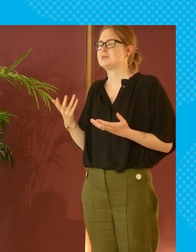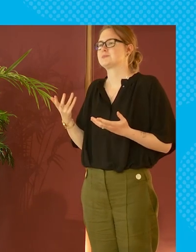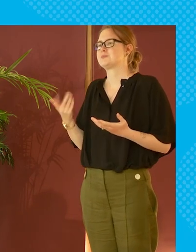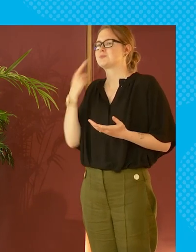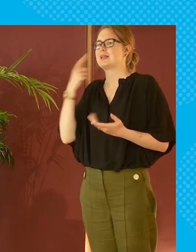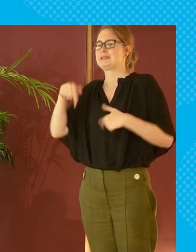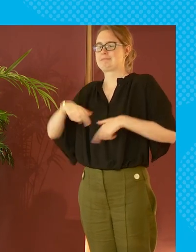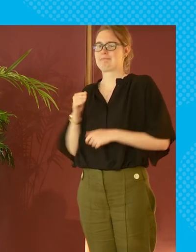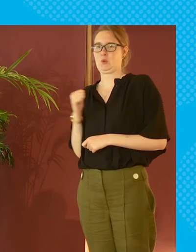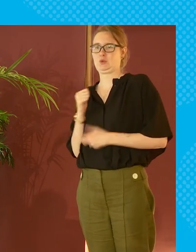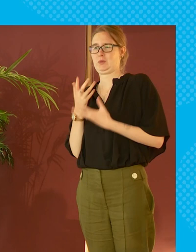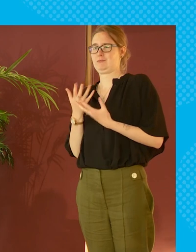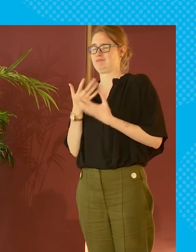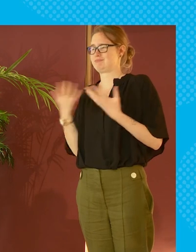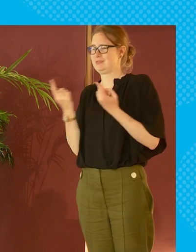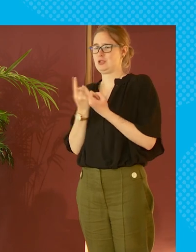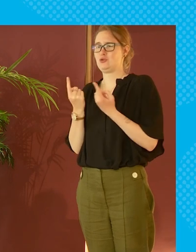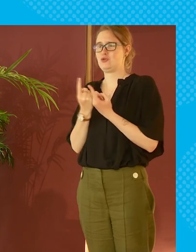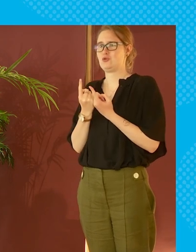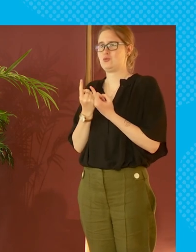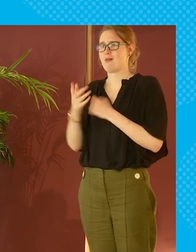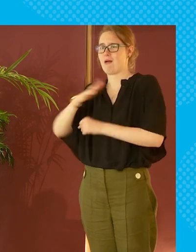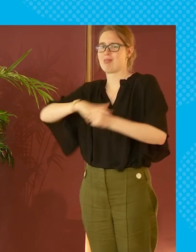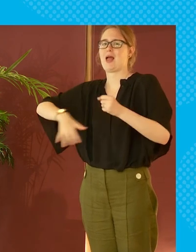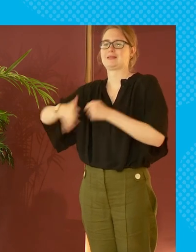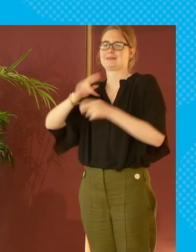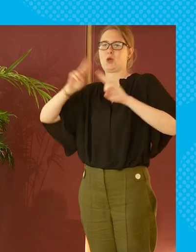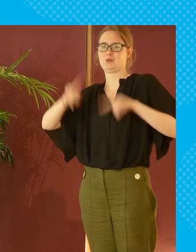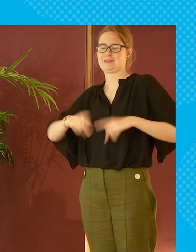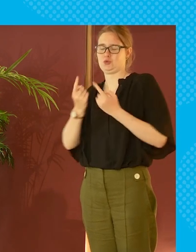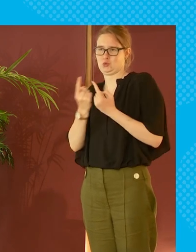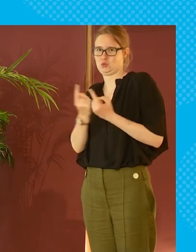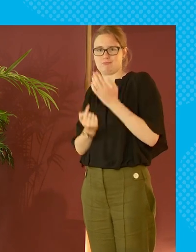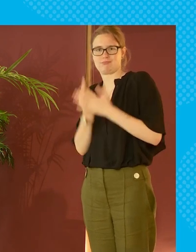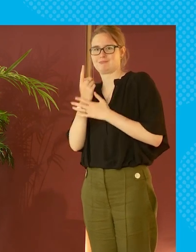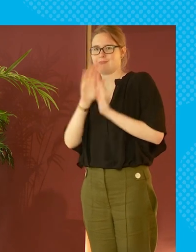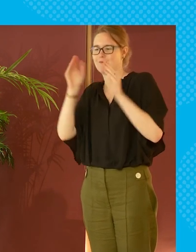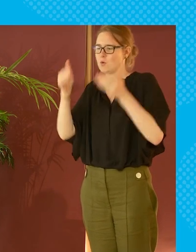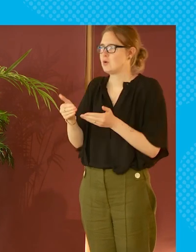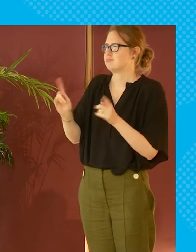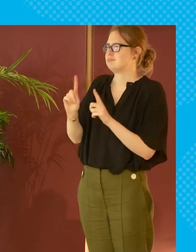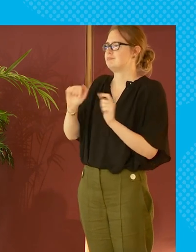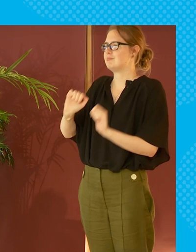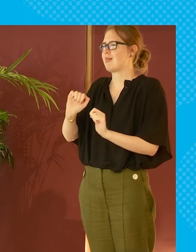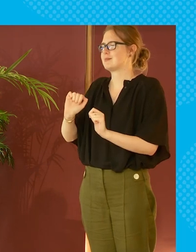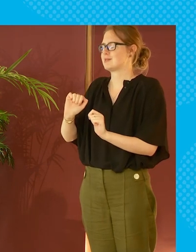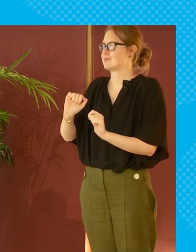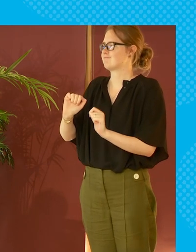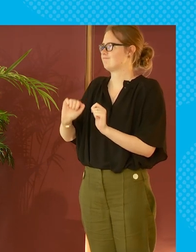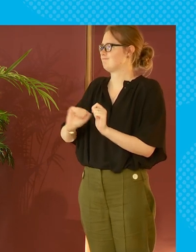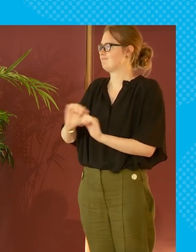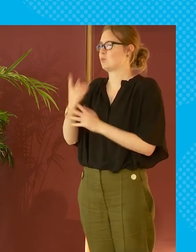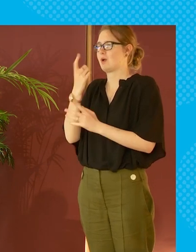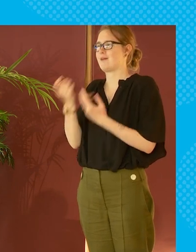um but i think in scotland we have such an issue with our land and housing and that it's so focused and that that